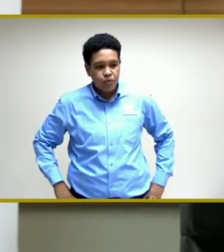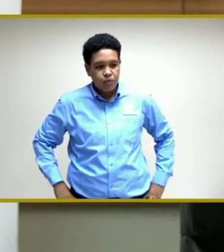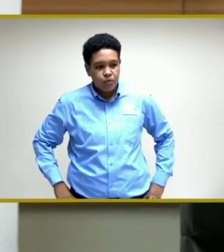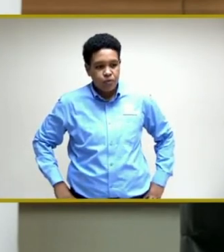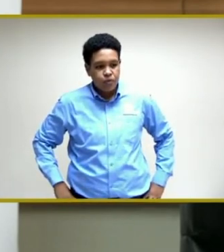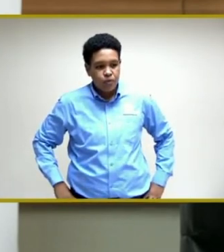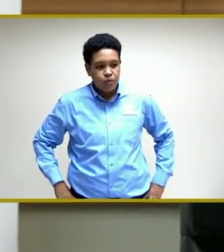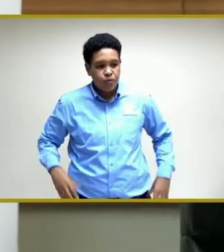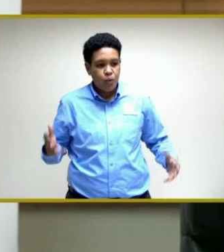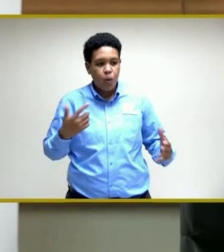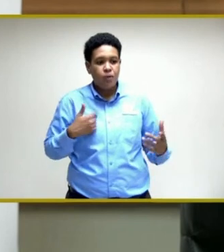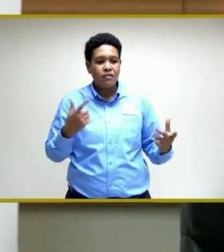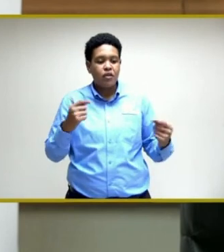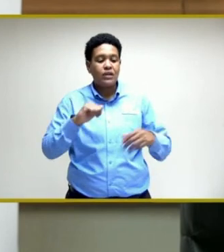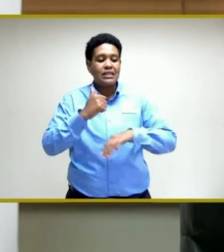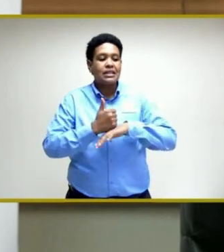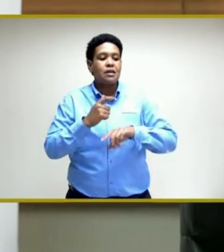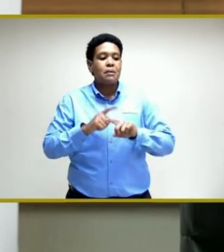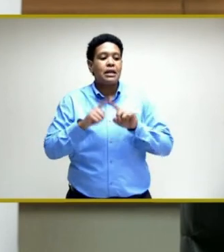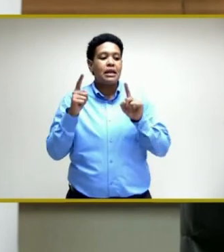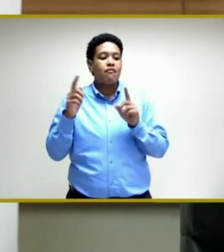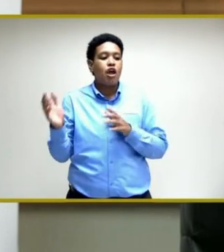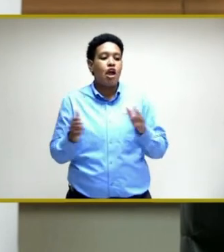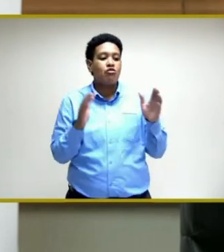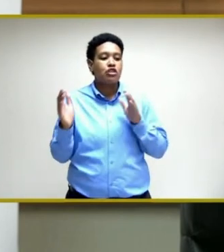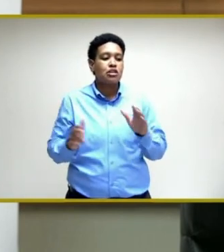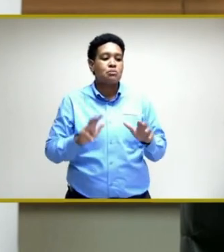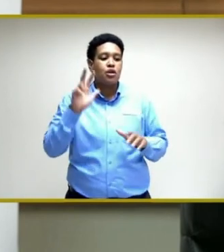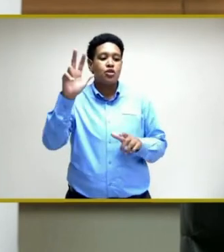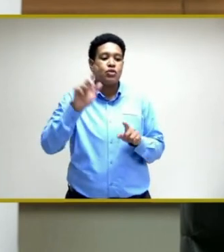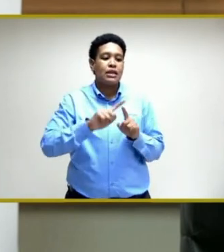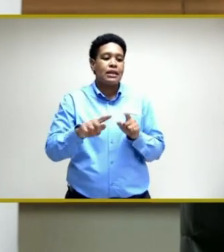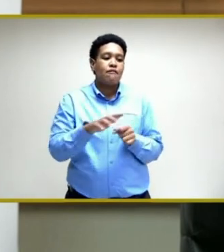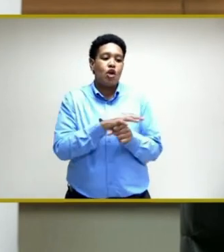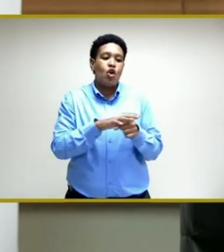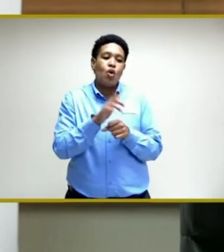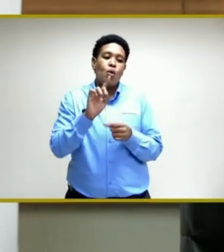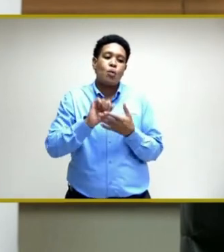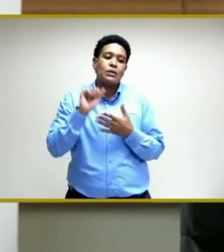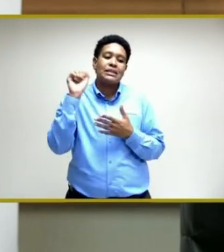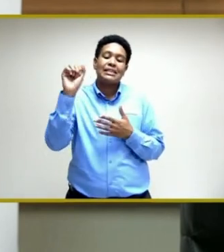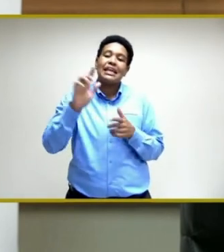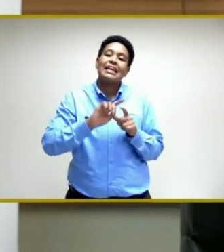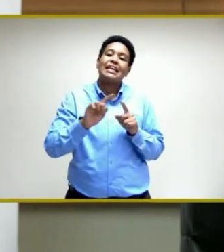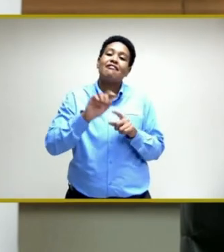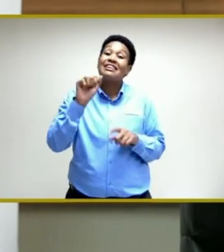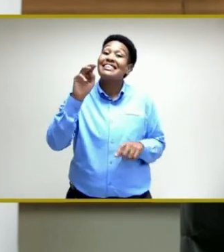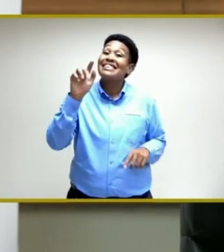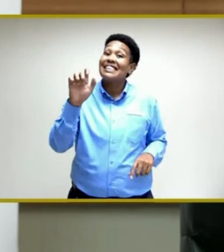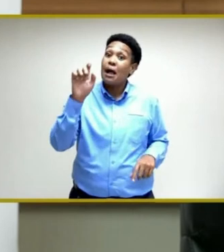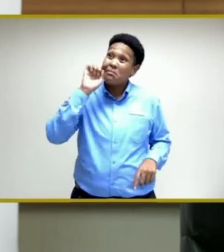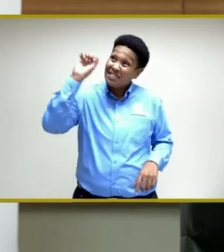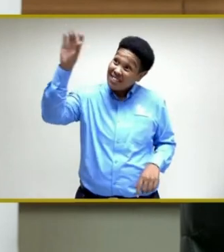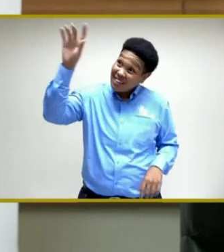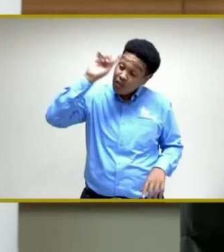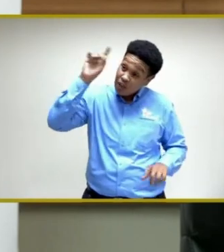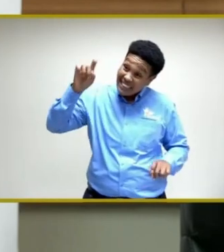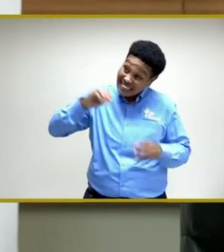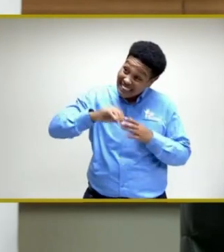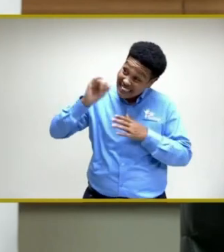alternative arrangement, treatment, as we had said, three locations where we send samples for testing. But even in that process,